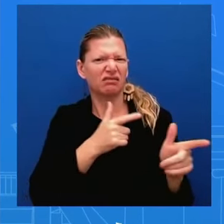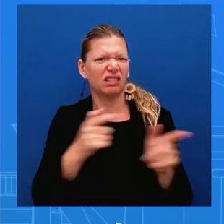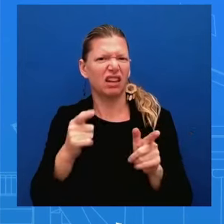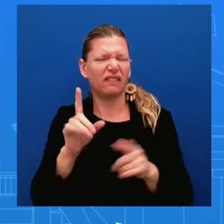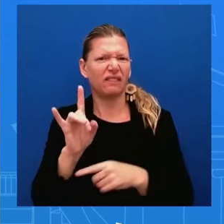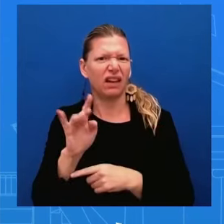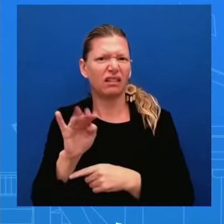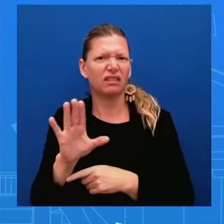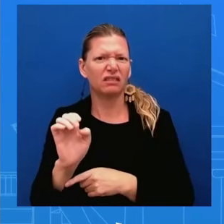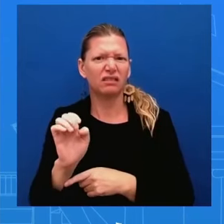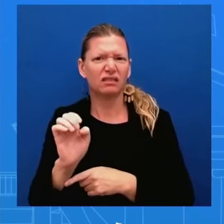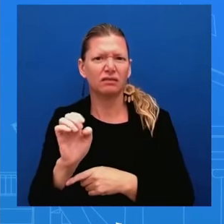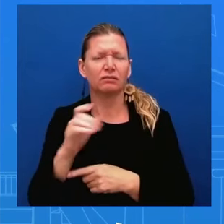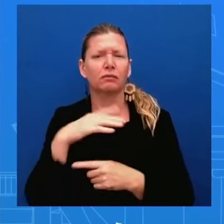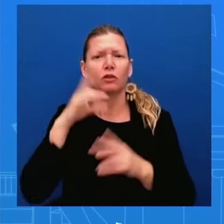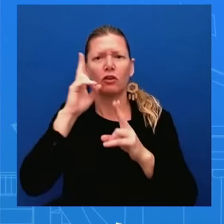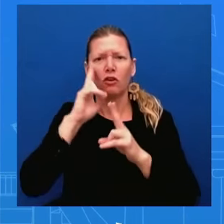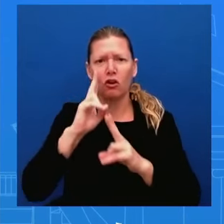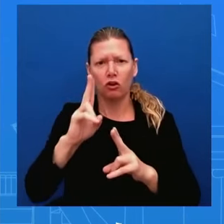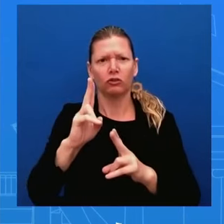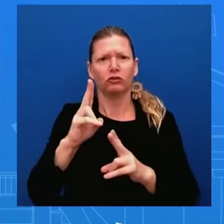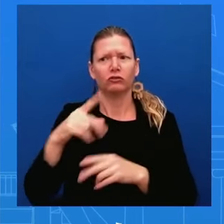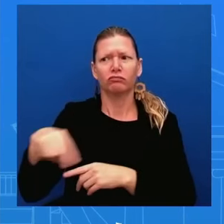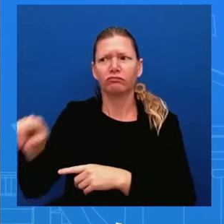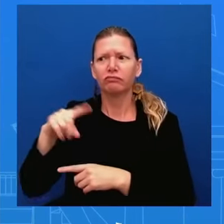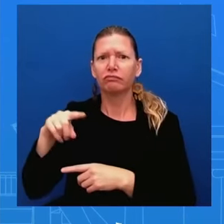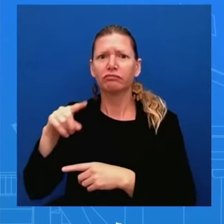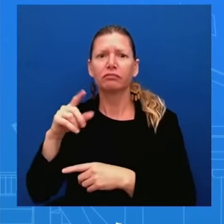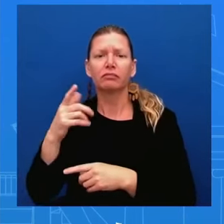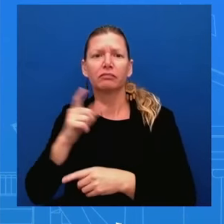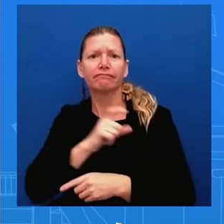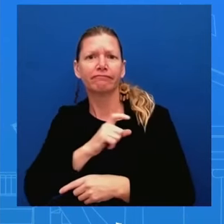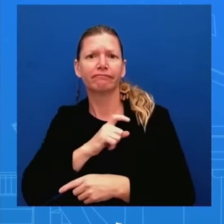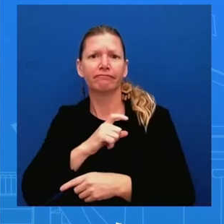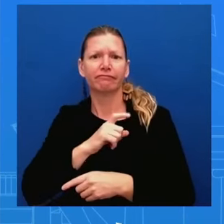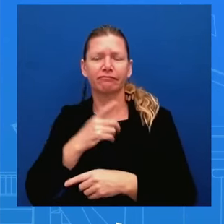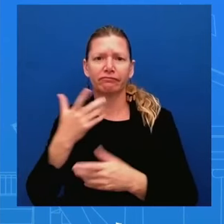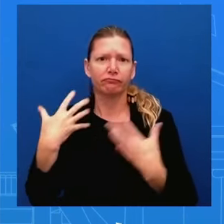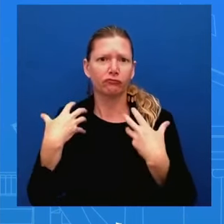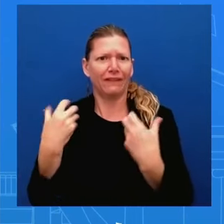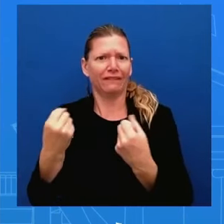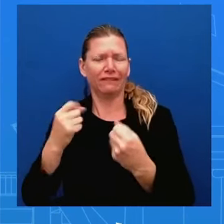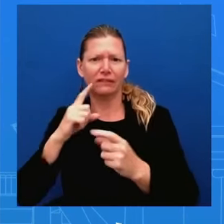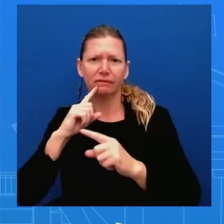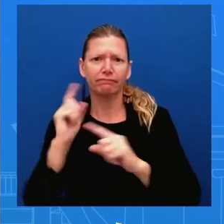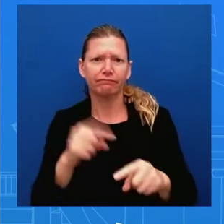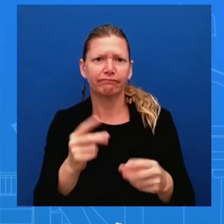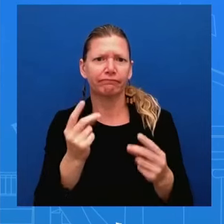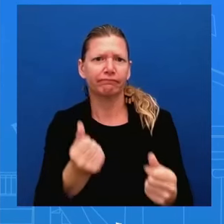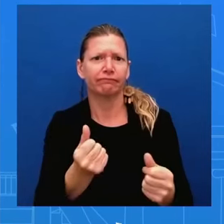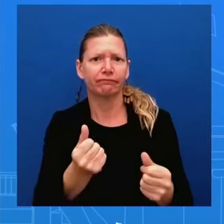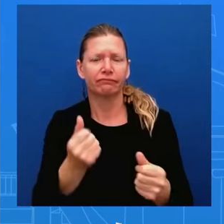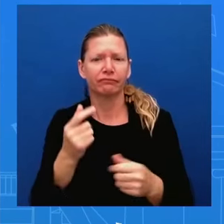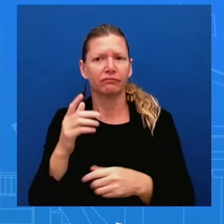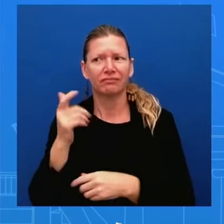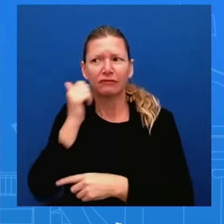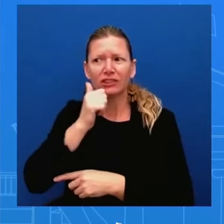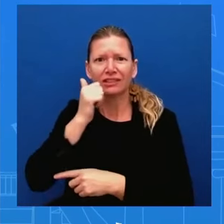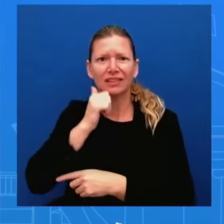who responded quickly and who risked their lives every day to protect and serve their communities